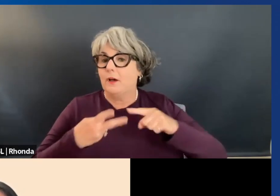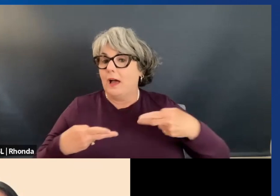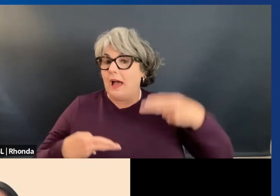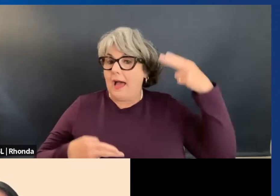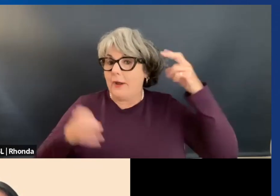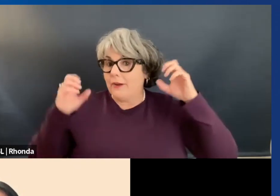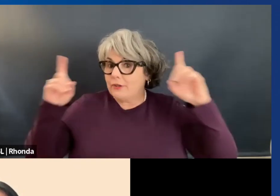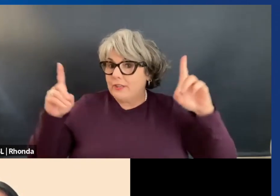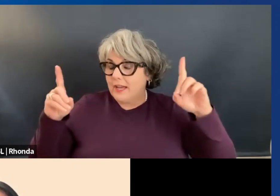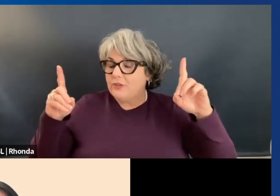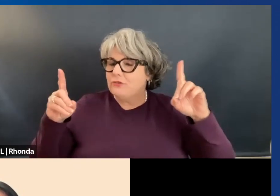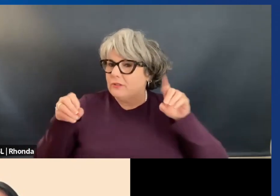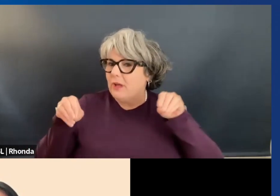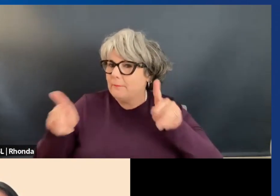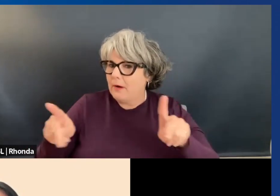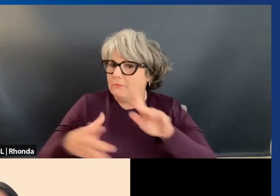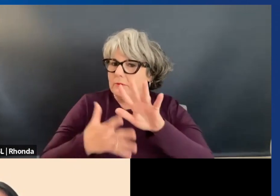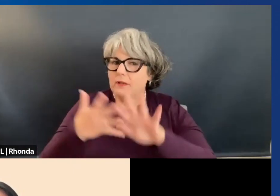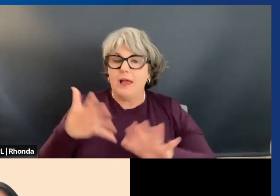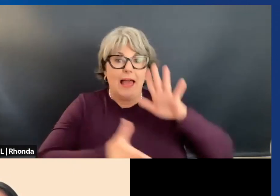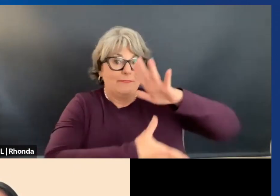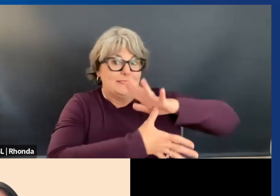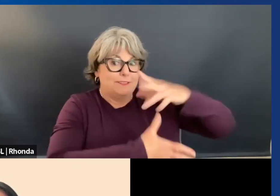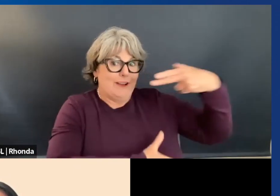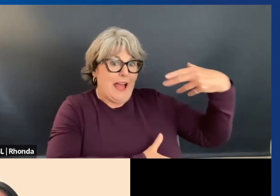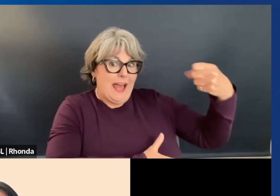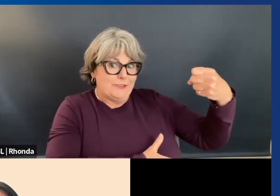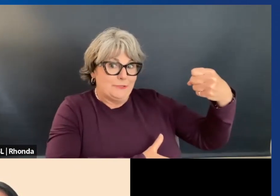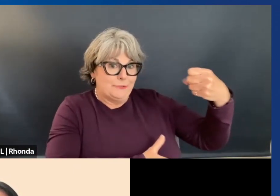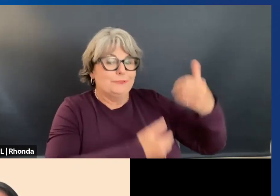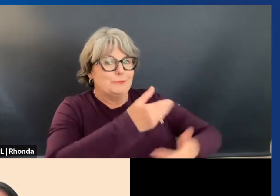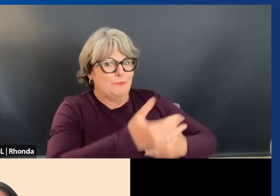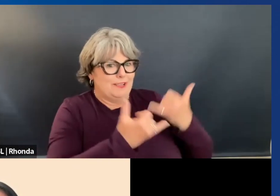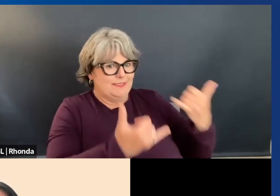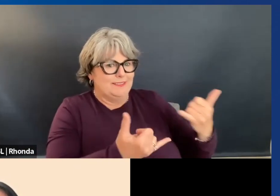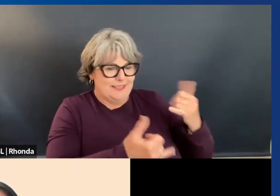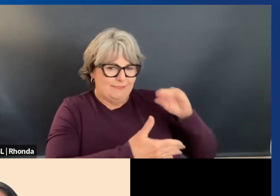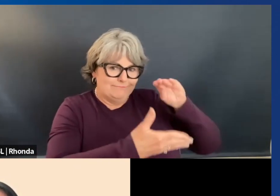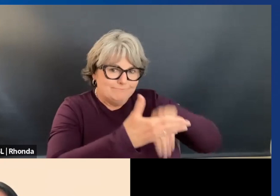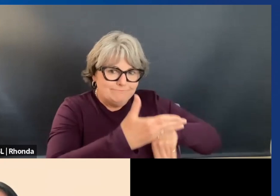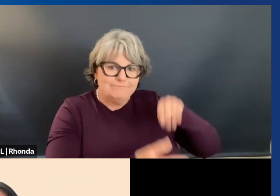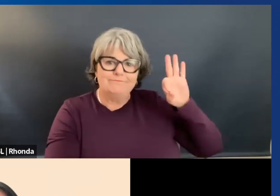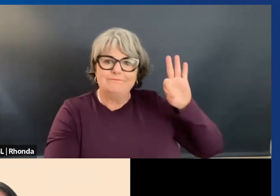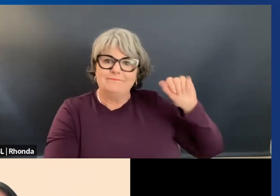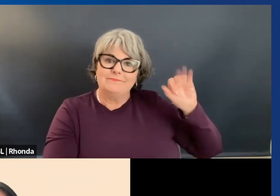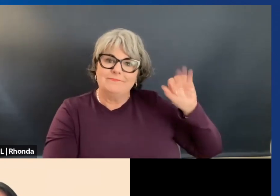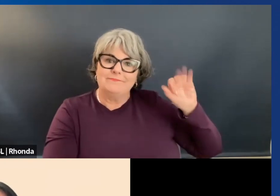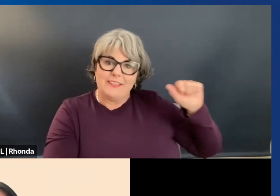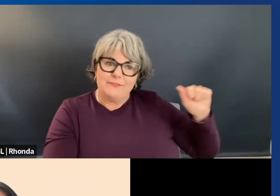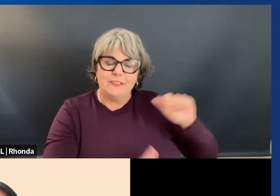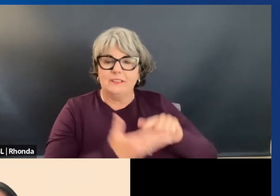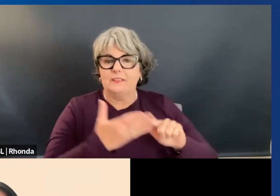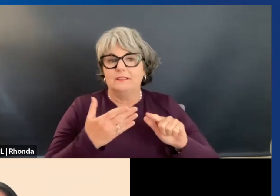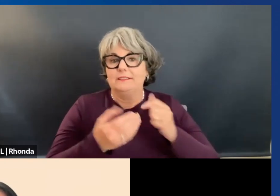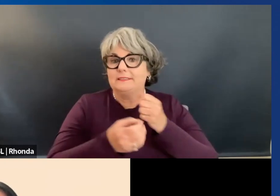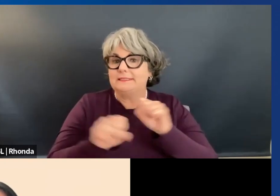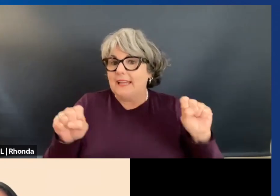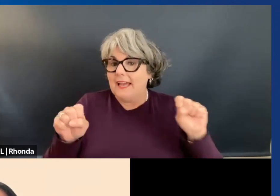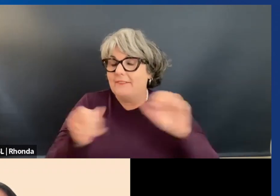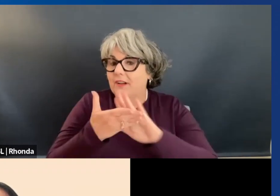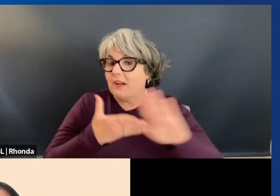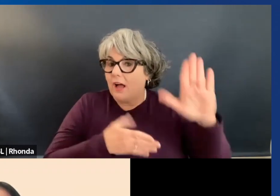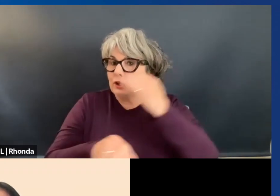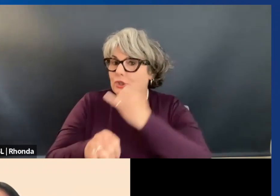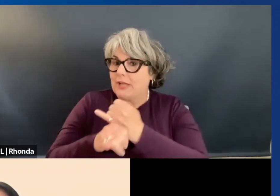options exist for students, I have a senior in high school that's going through that process right now. When we talk about safe college campuses,